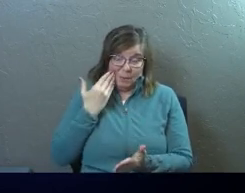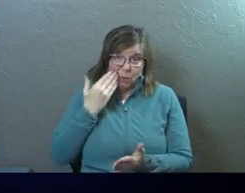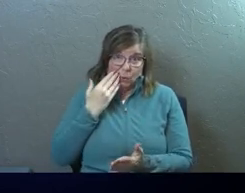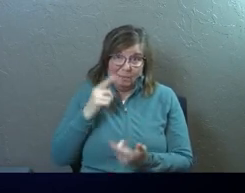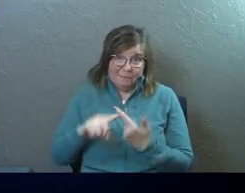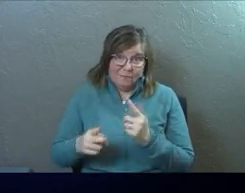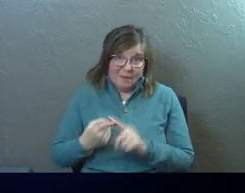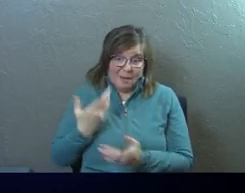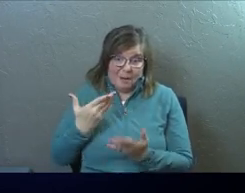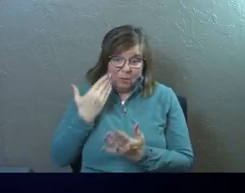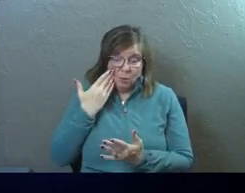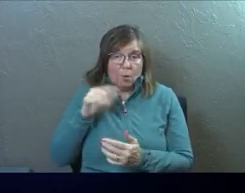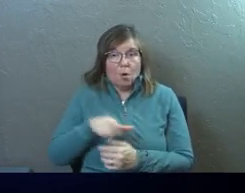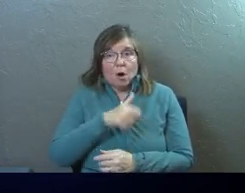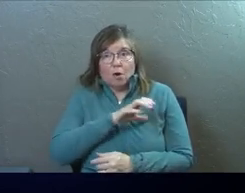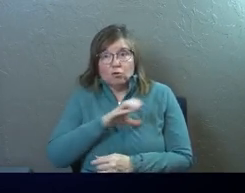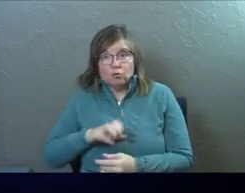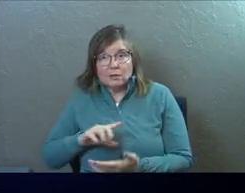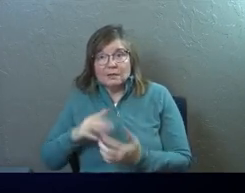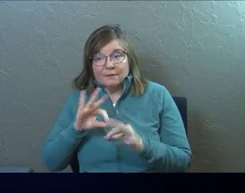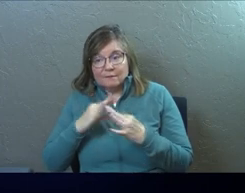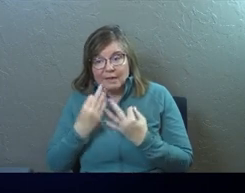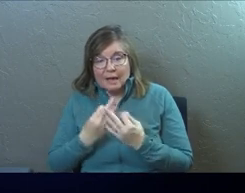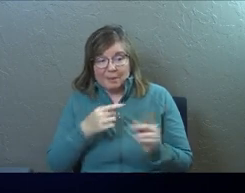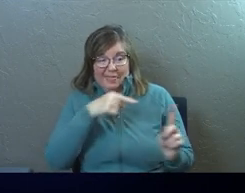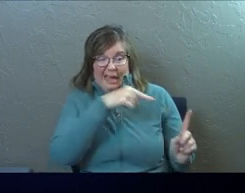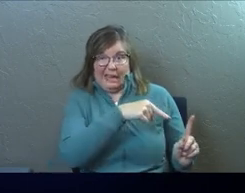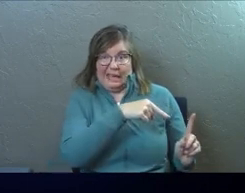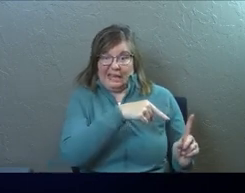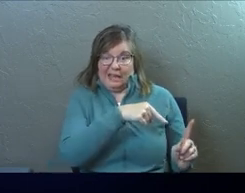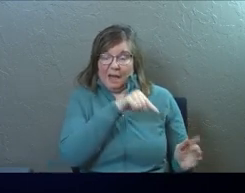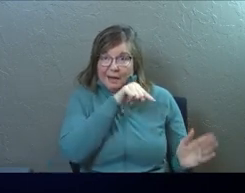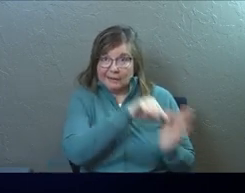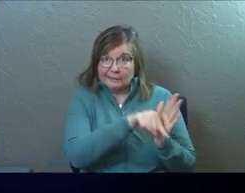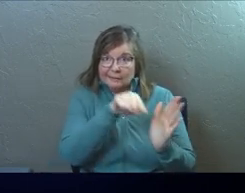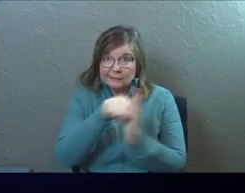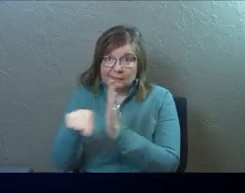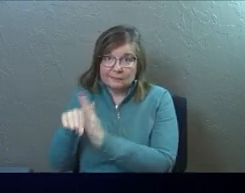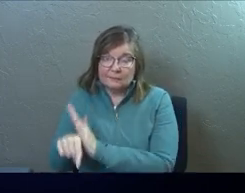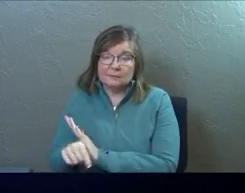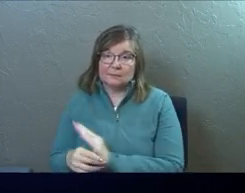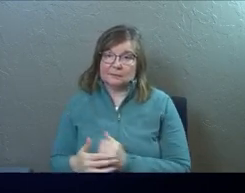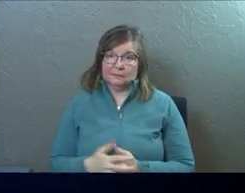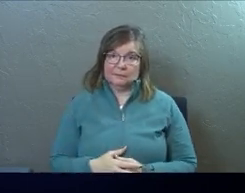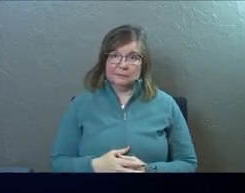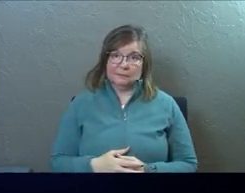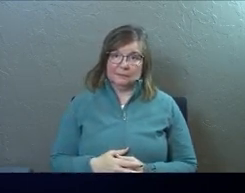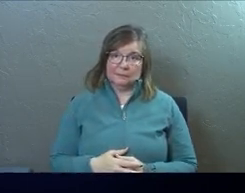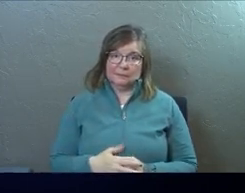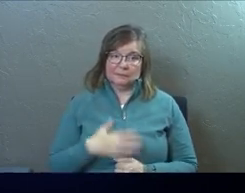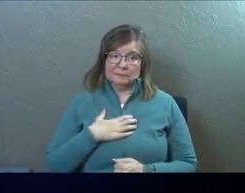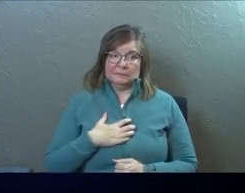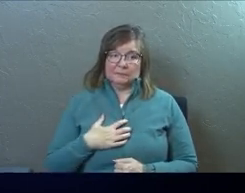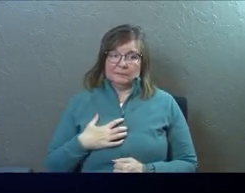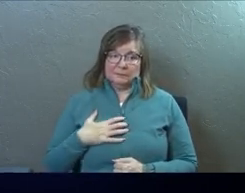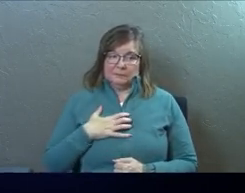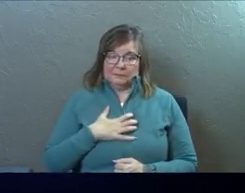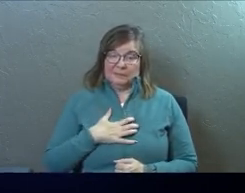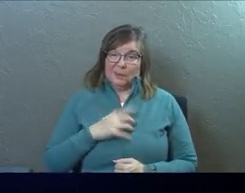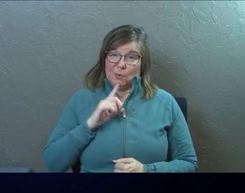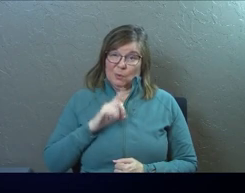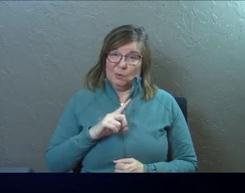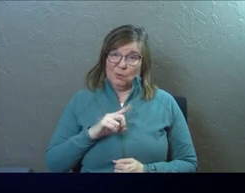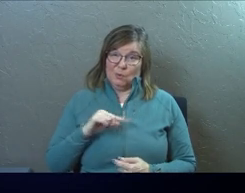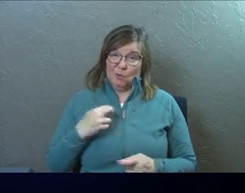He might have known other Christian families that Saul had personally persecuted. This might have been